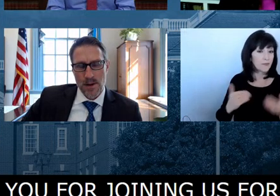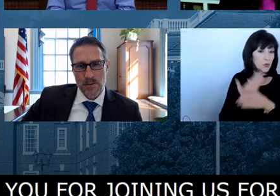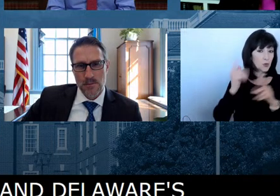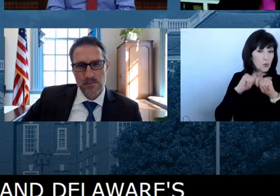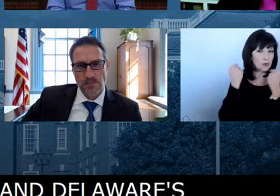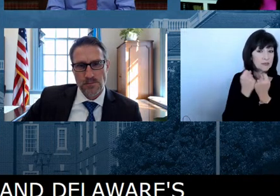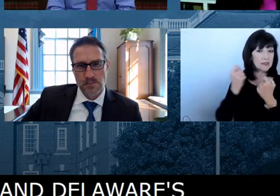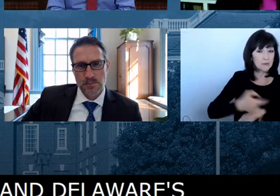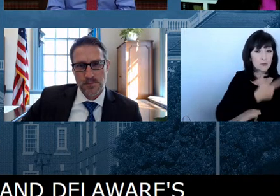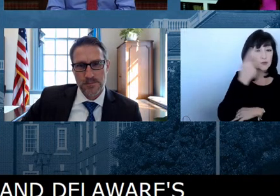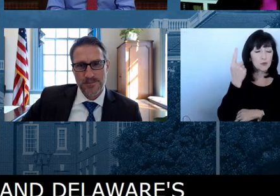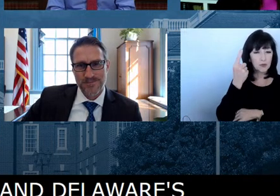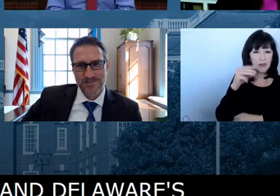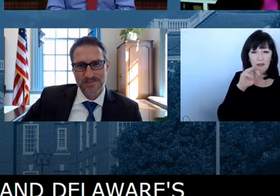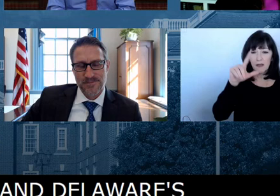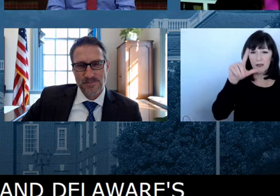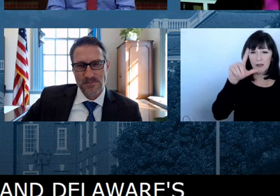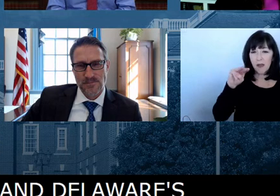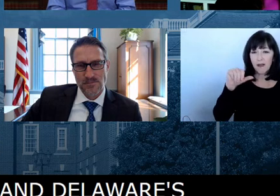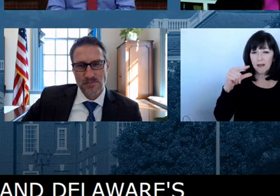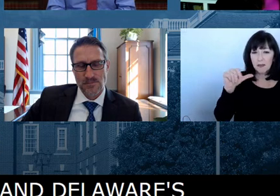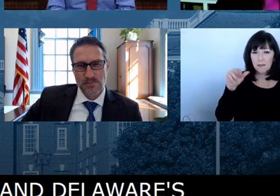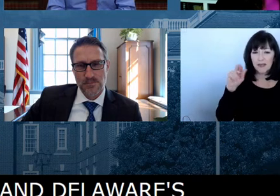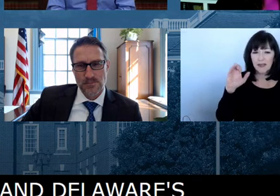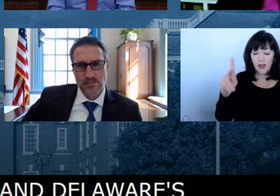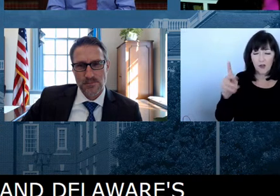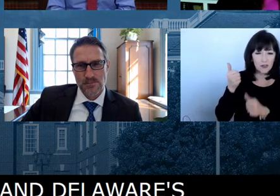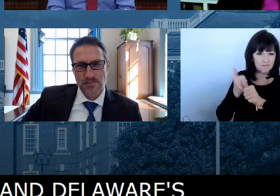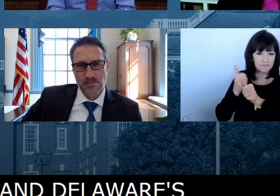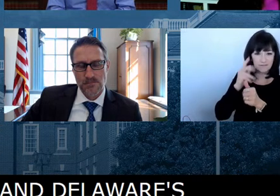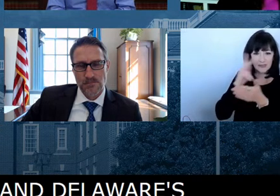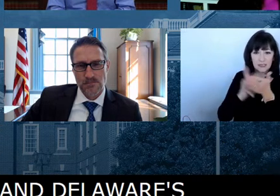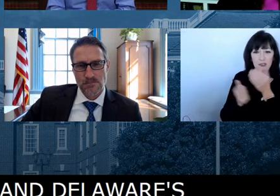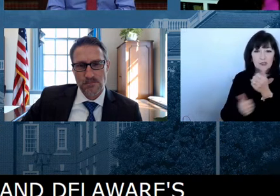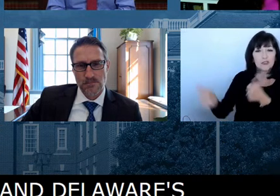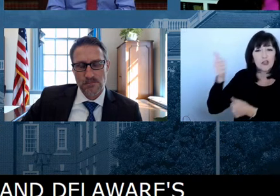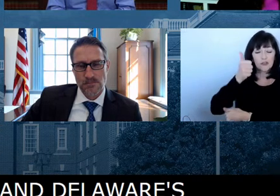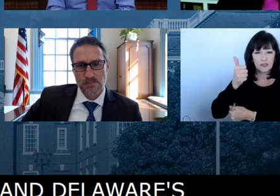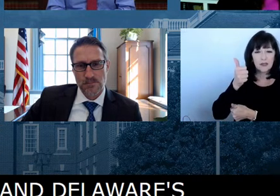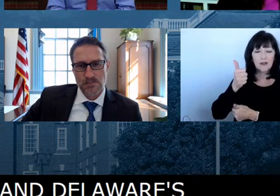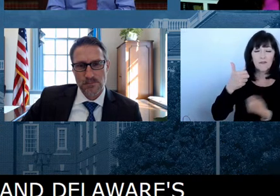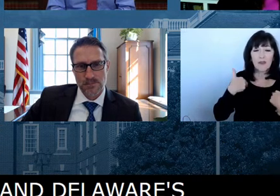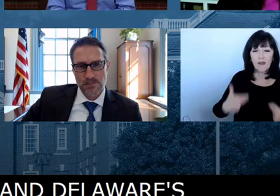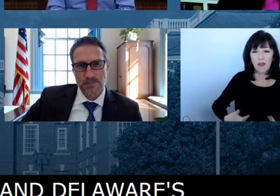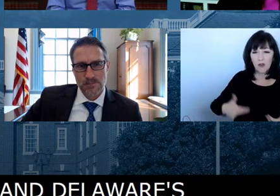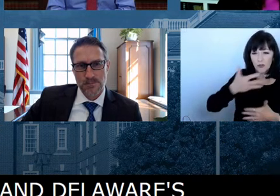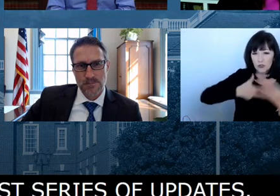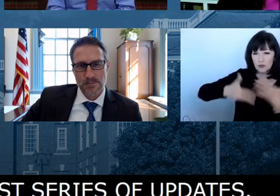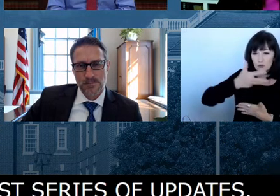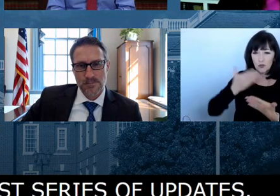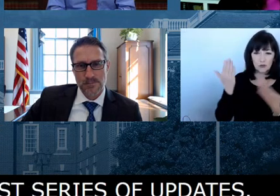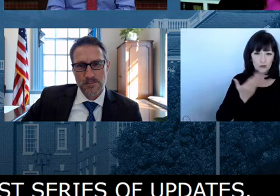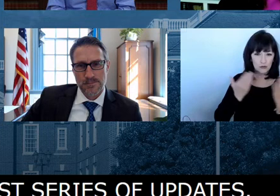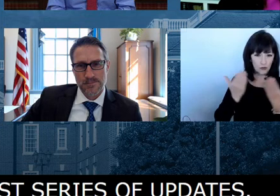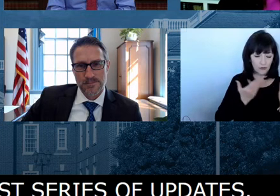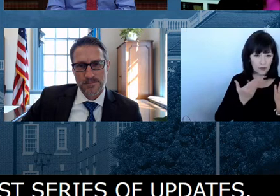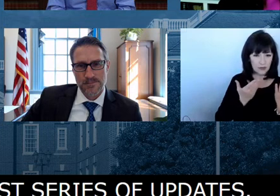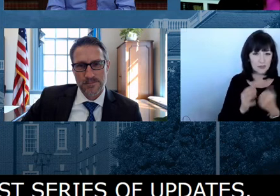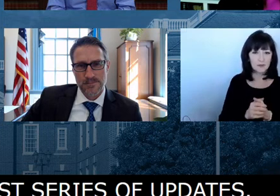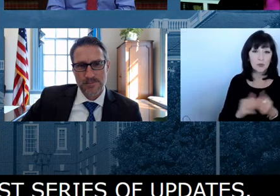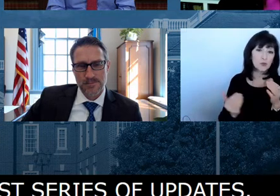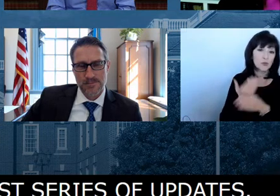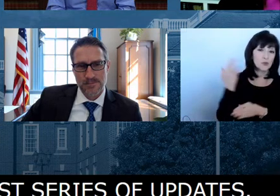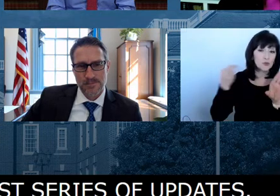Molly McGarrick, who's the Secretary of Health and Social Services. She's been with us before. But new to our team is Dr.